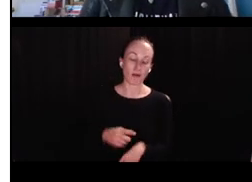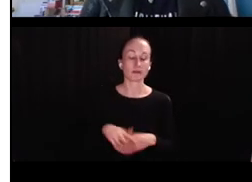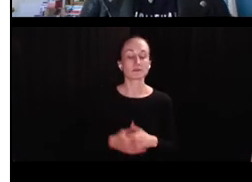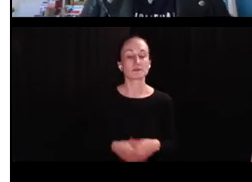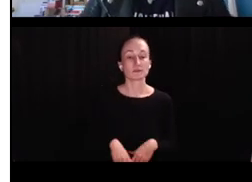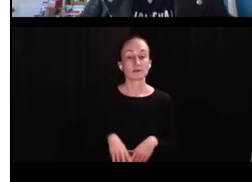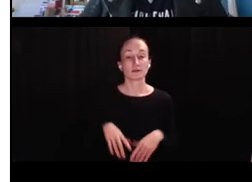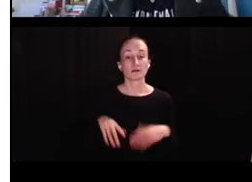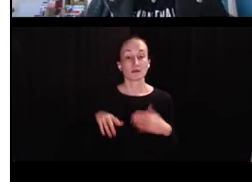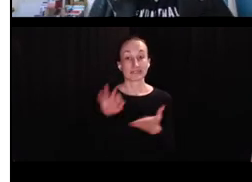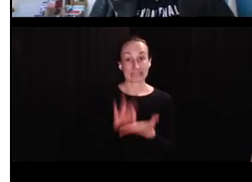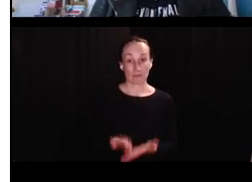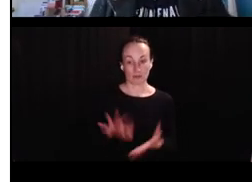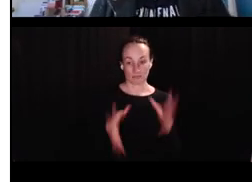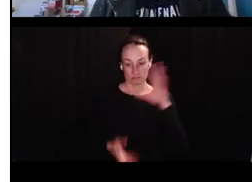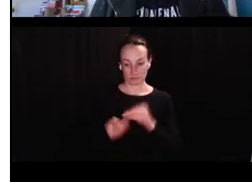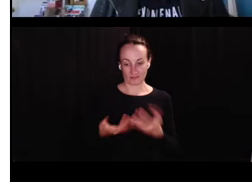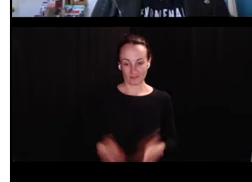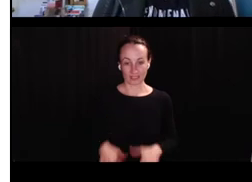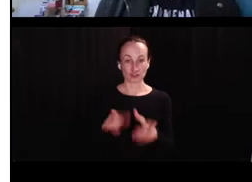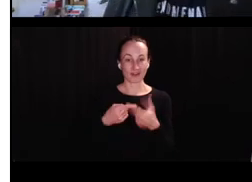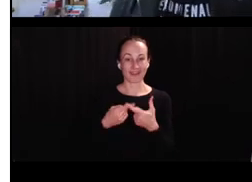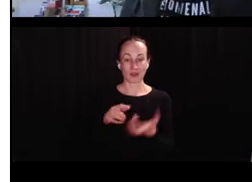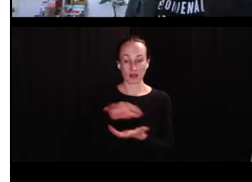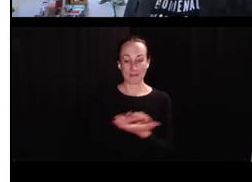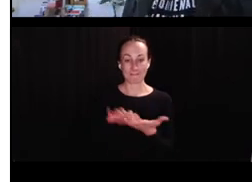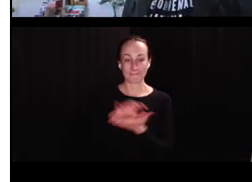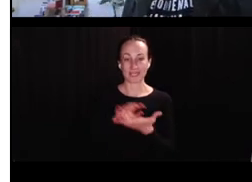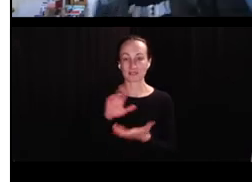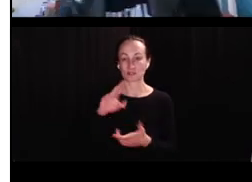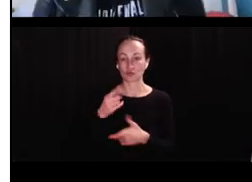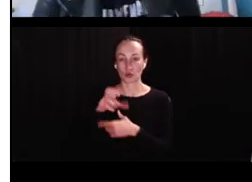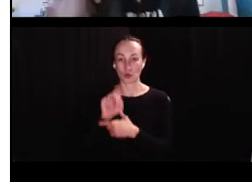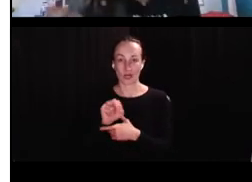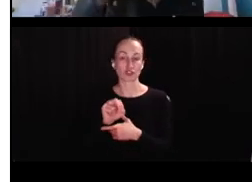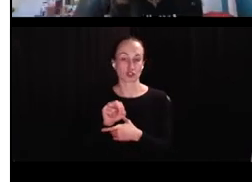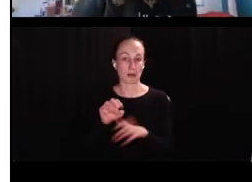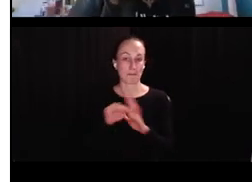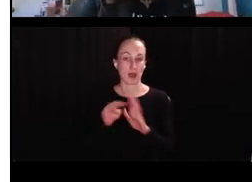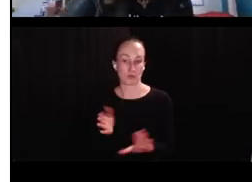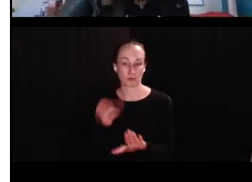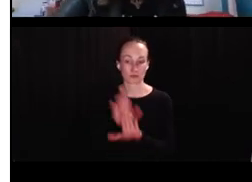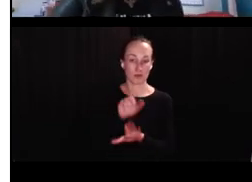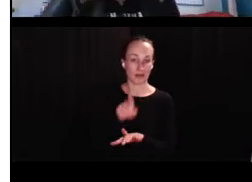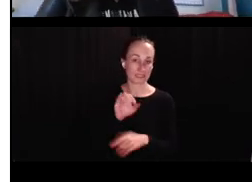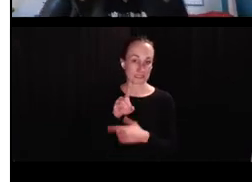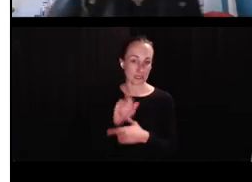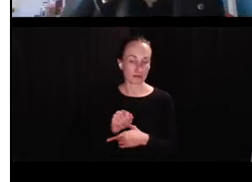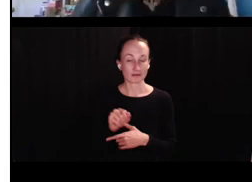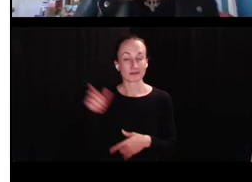Okay. And a mixed logistical regression model, um, was fit to this over-regularization data.